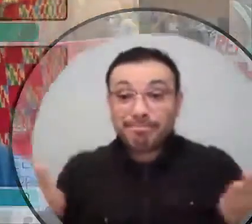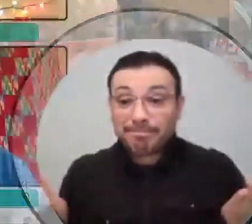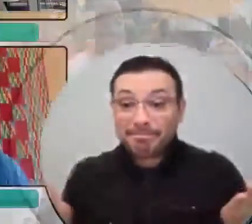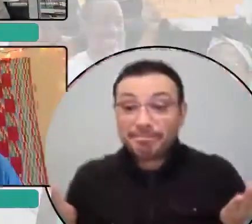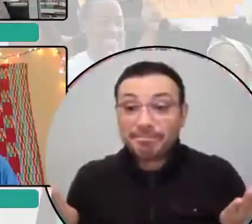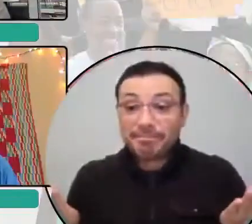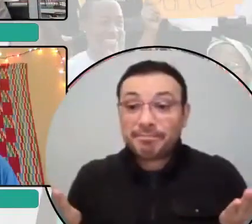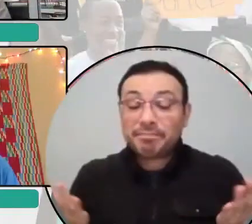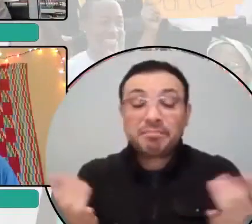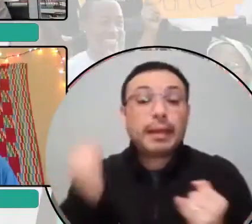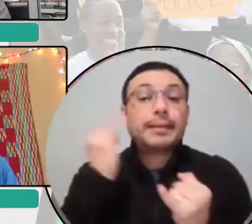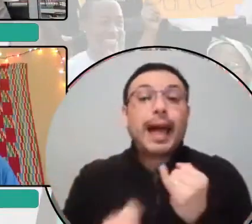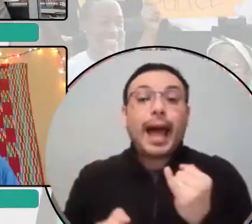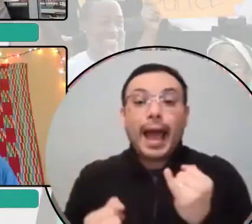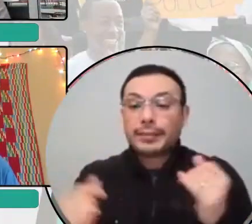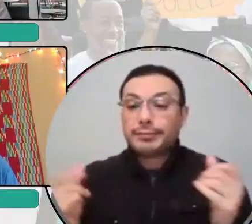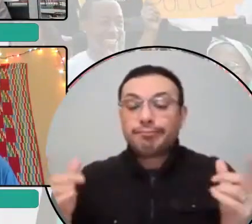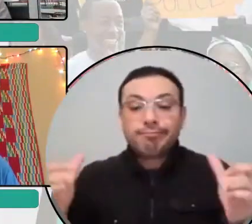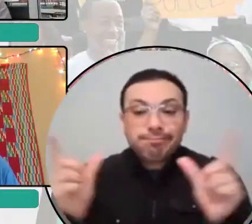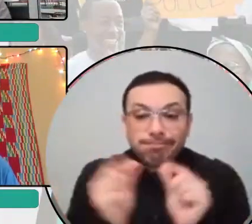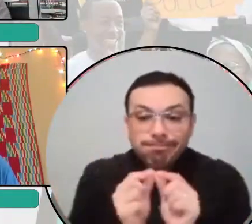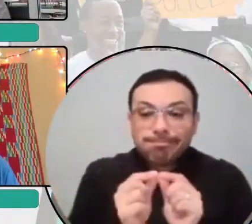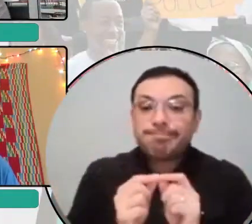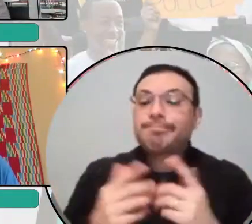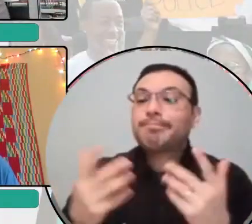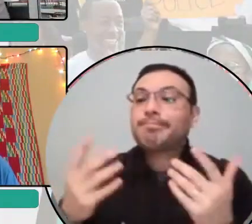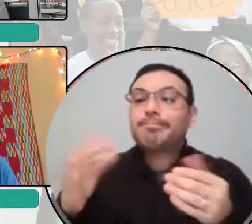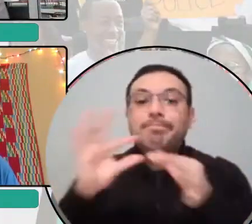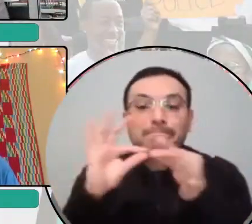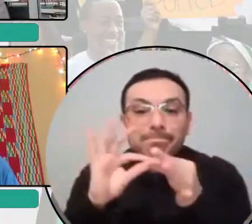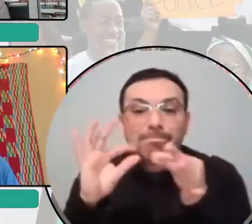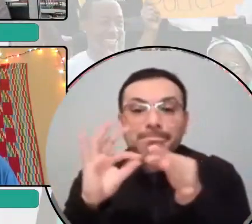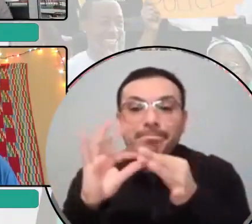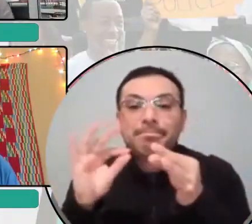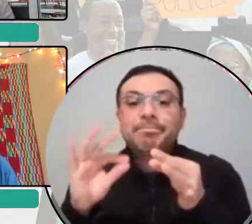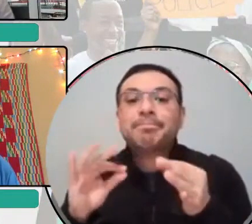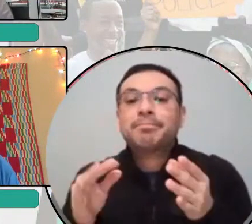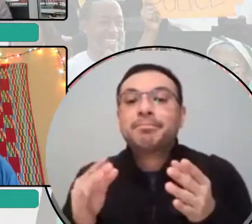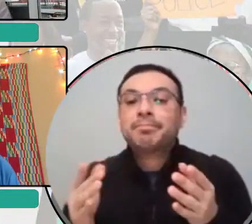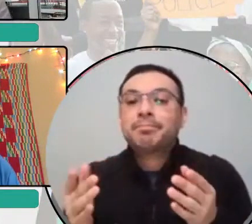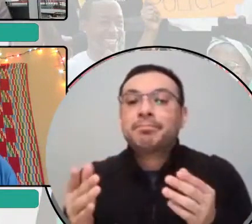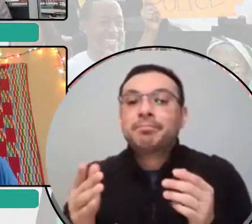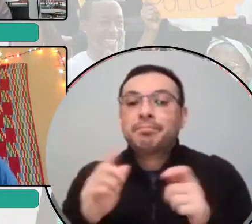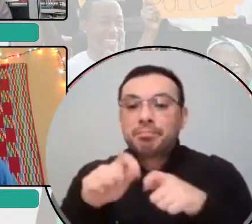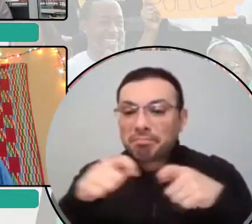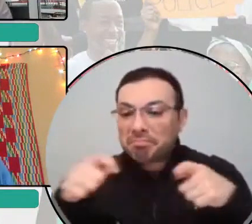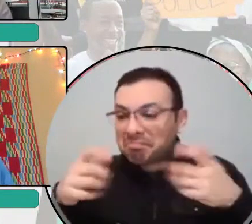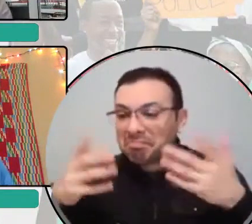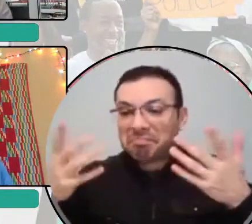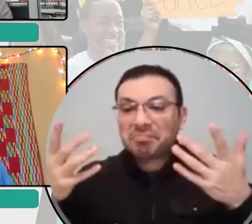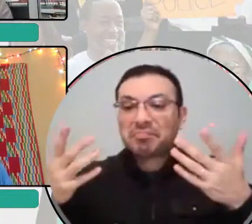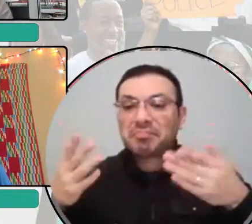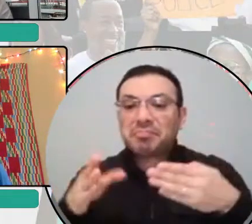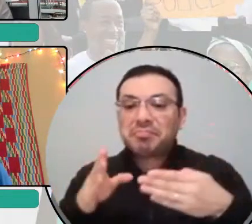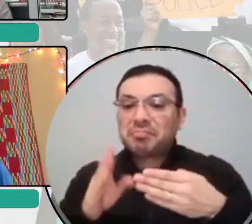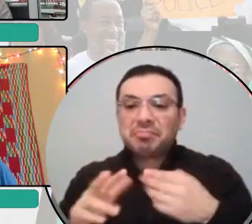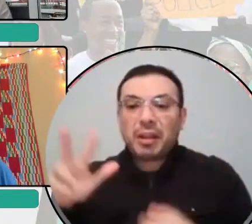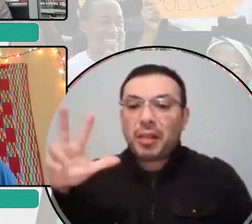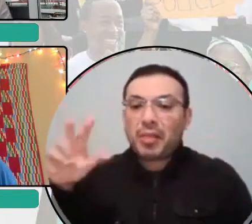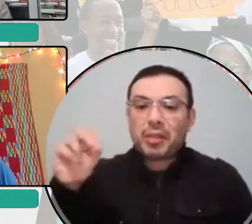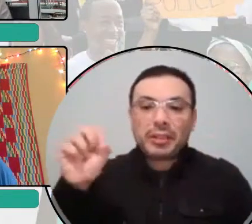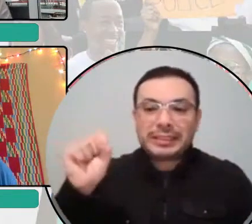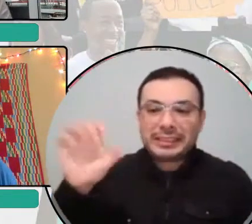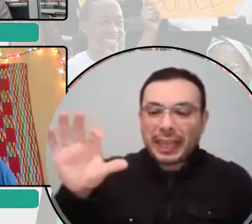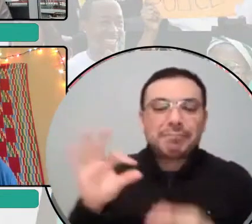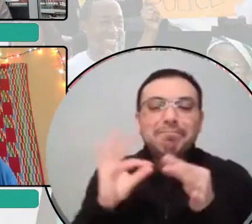time for final words. Is there anything else that you would like to say in conclusion? And we just need to keep this to around 30 seconds,